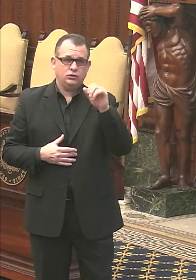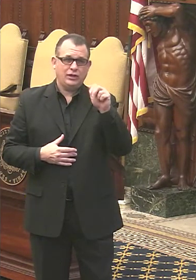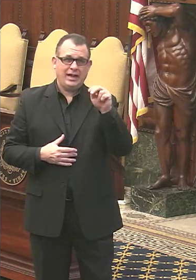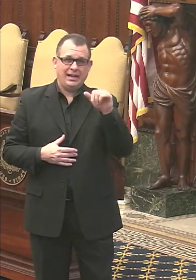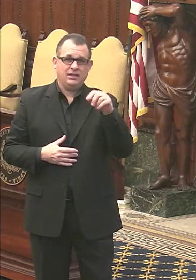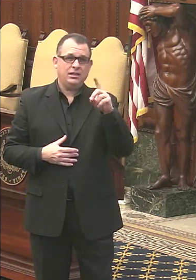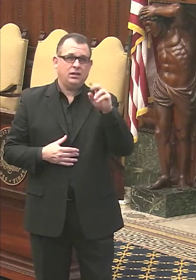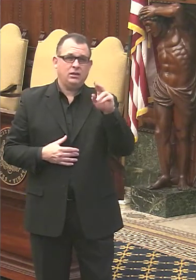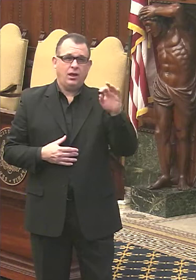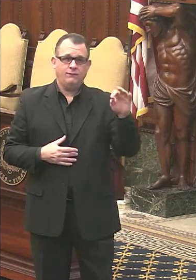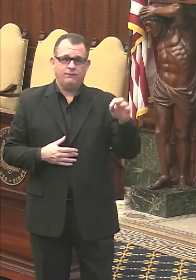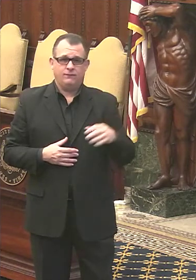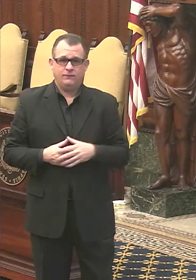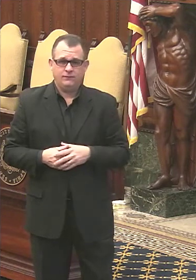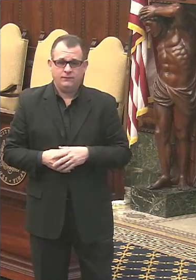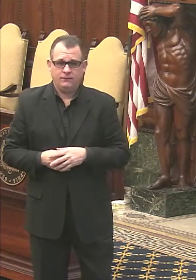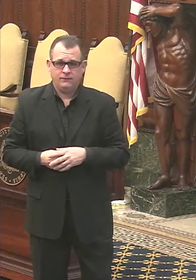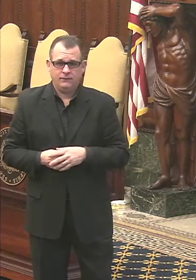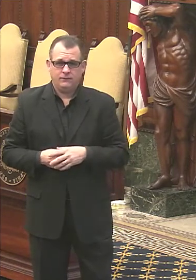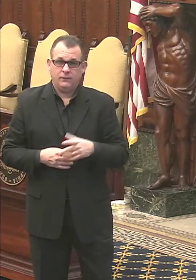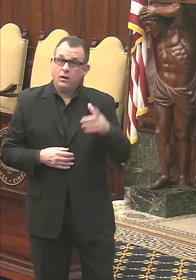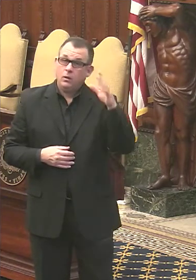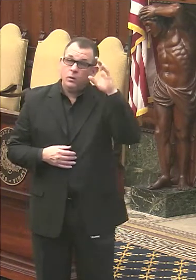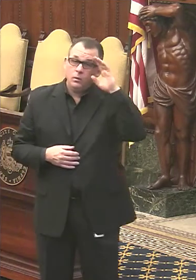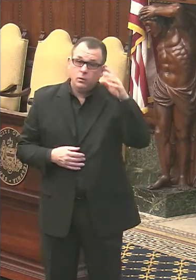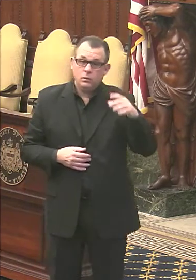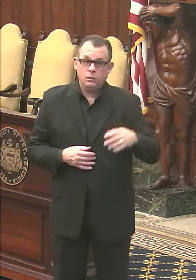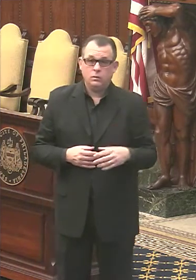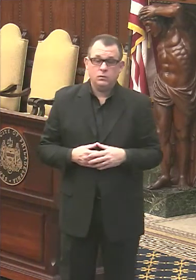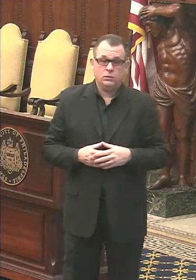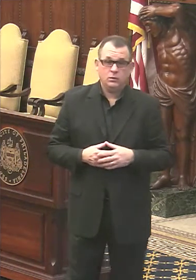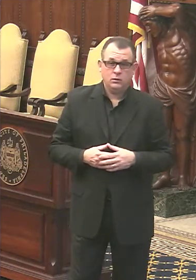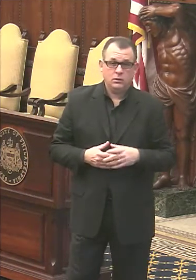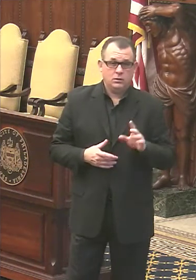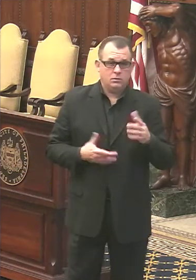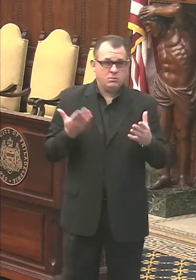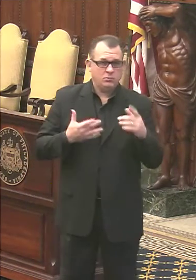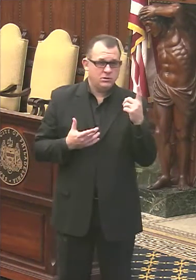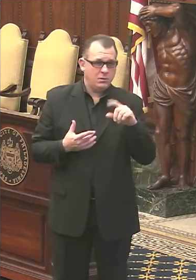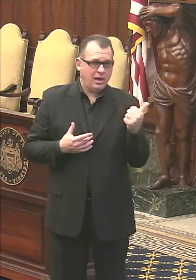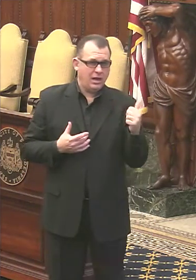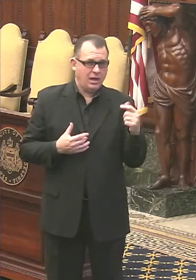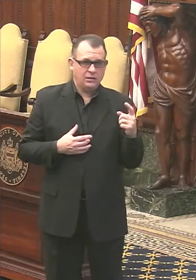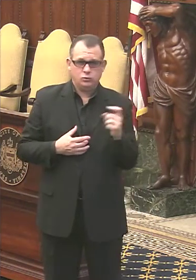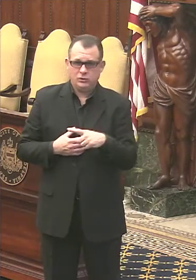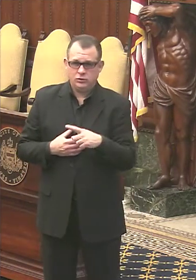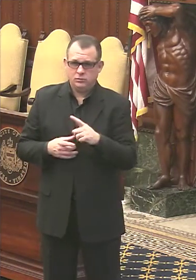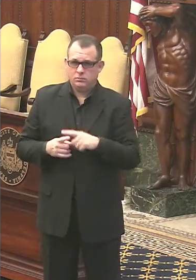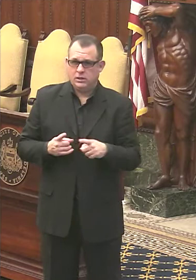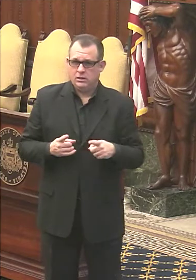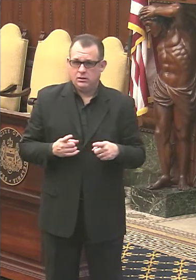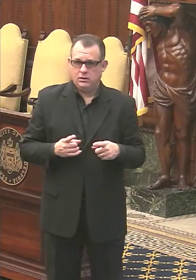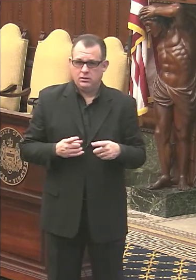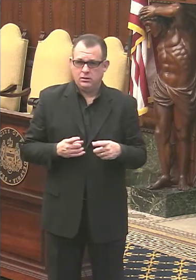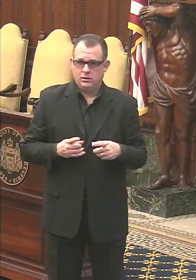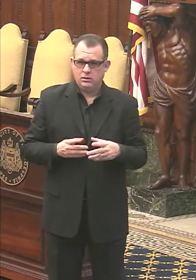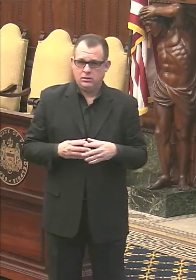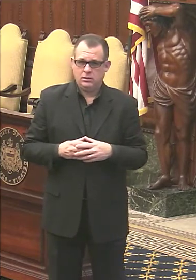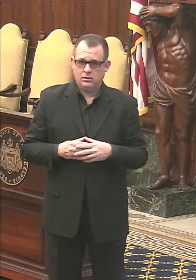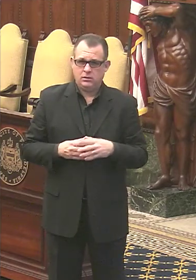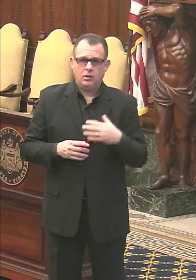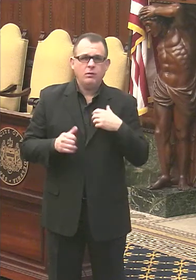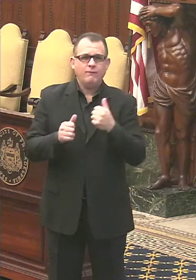Hi, how are you? Um, thanks. Manny Smith may have already asked my question, but I guess I'll follow it up with